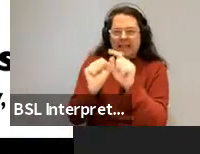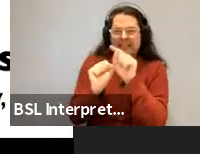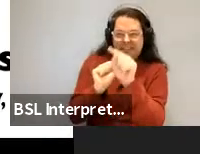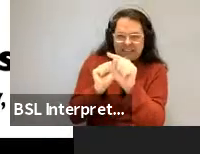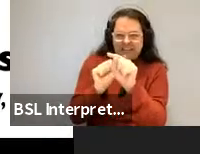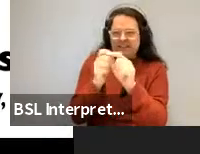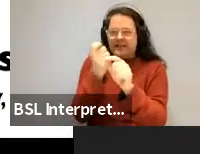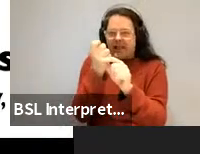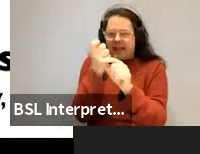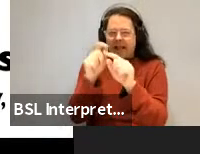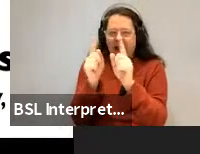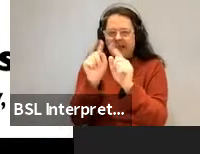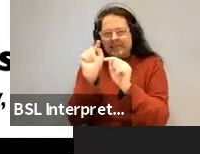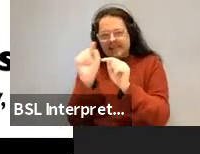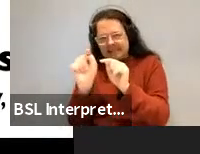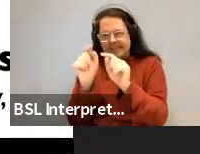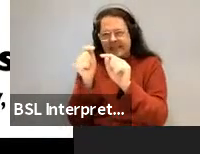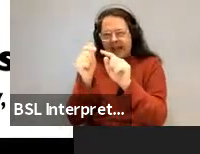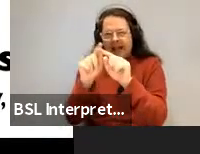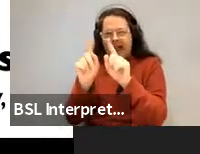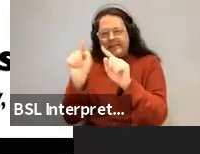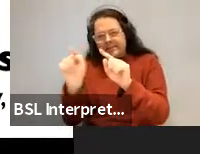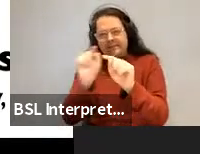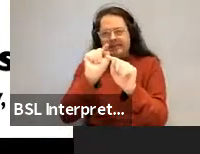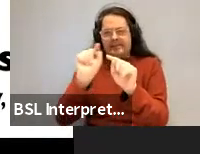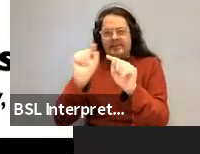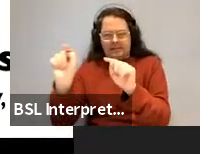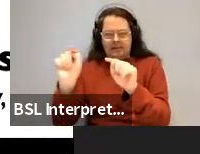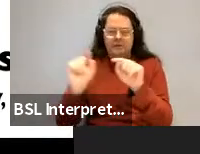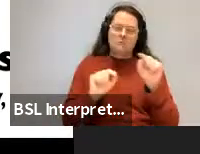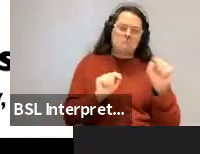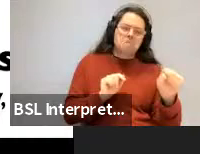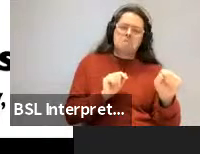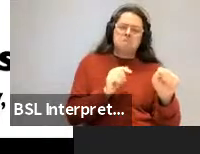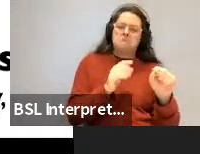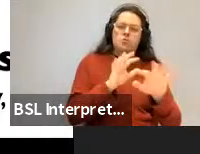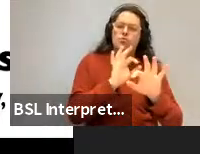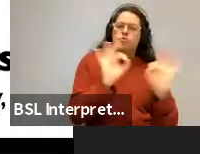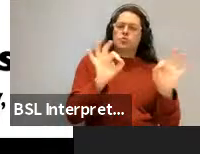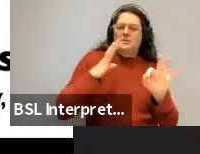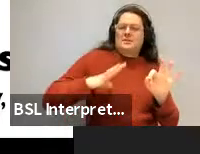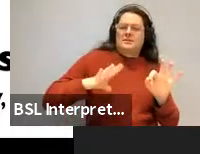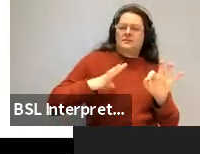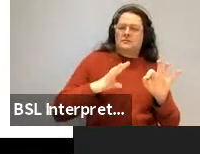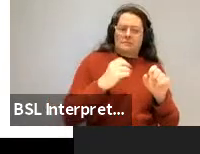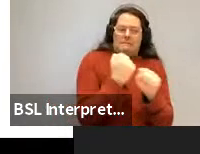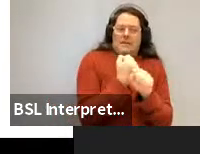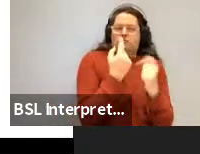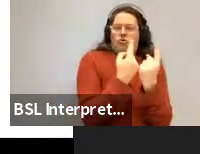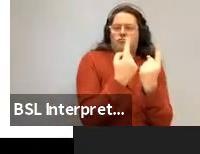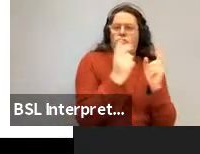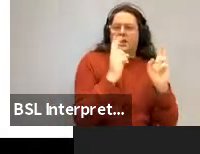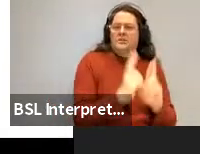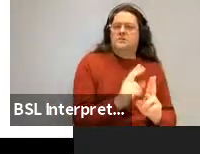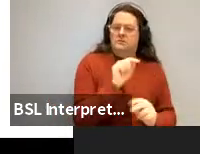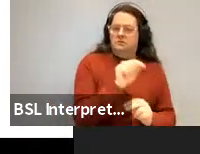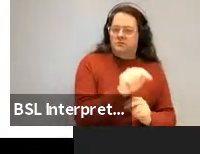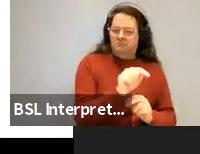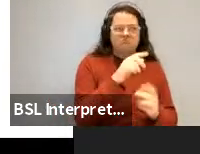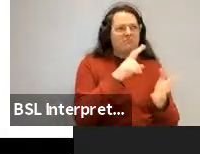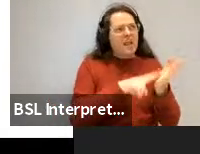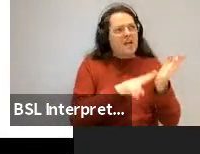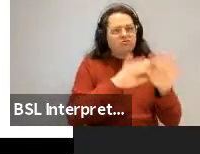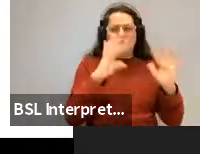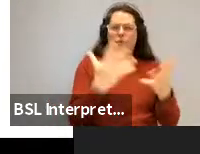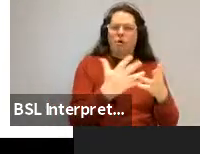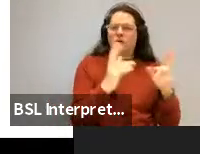how to, how to get which object using color terms. That's the idea there. Okay. So that's what I'm to tell you about